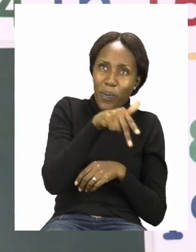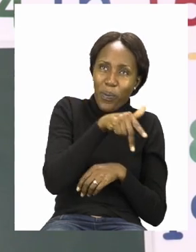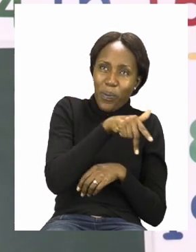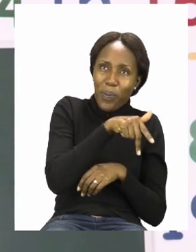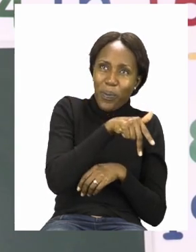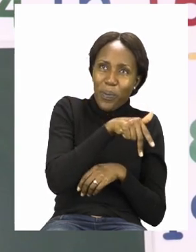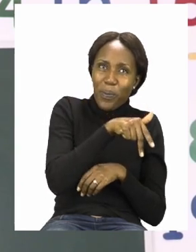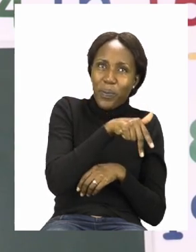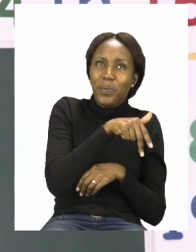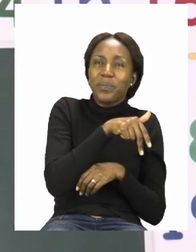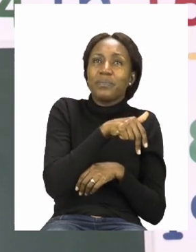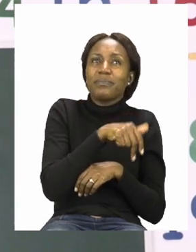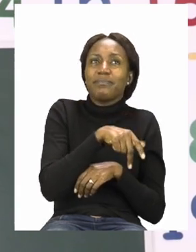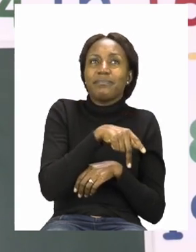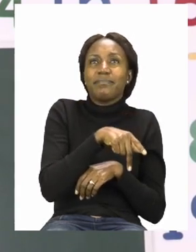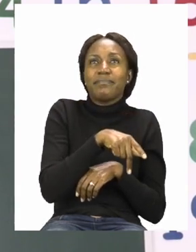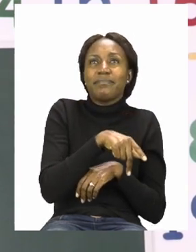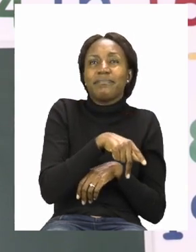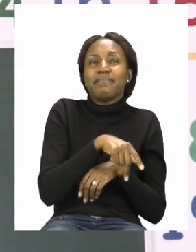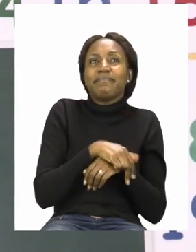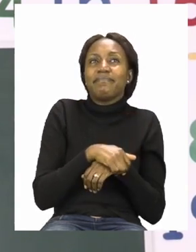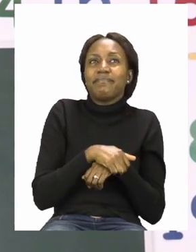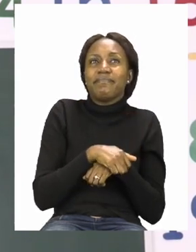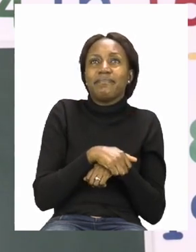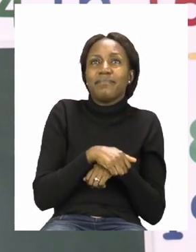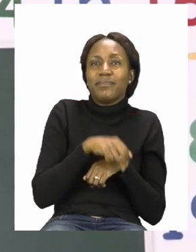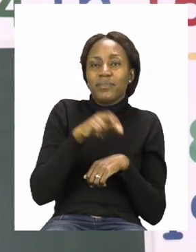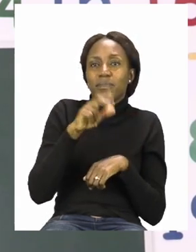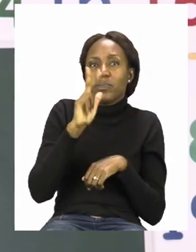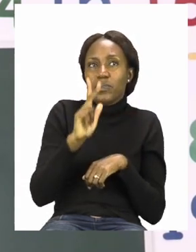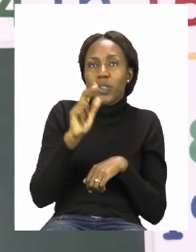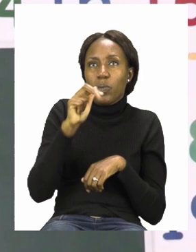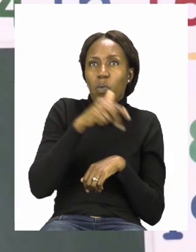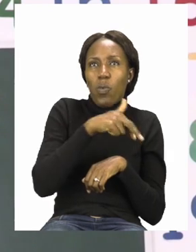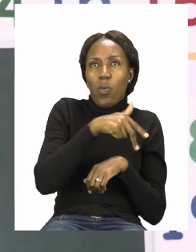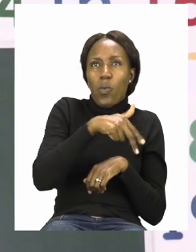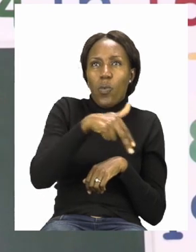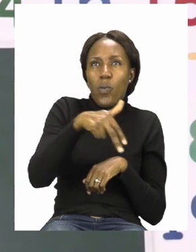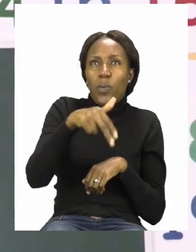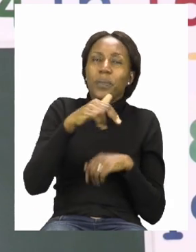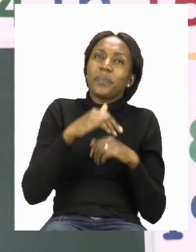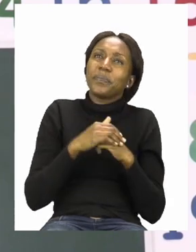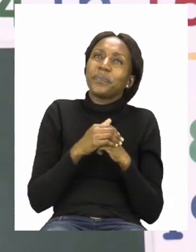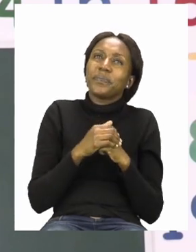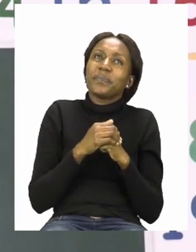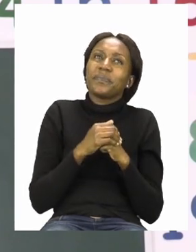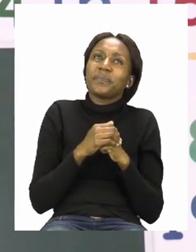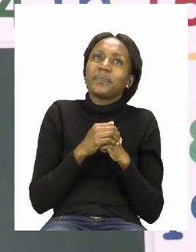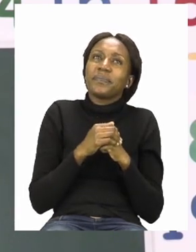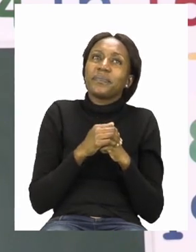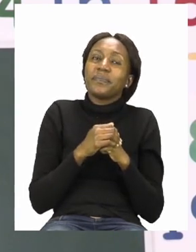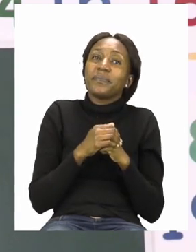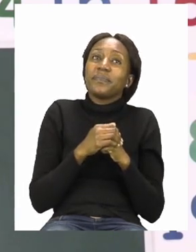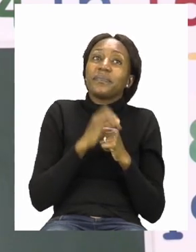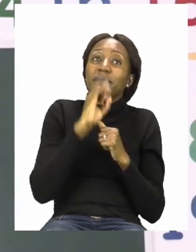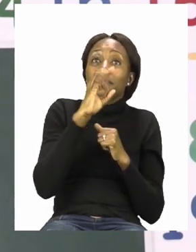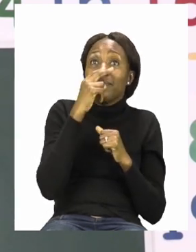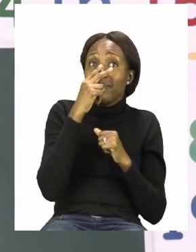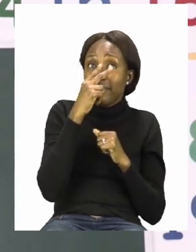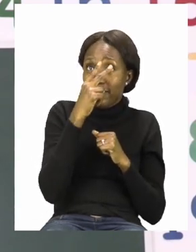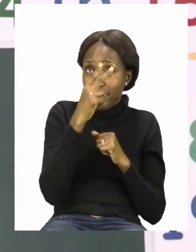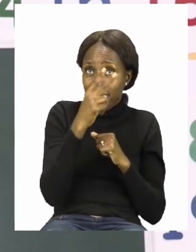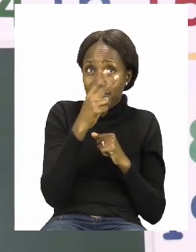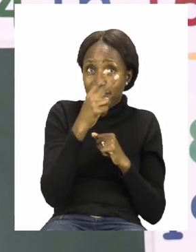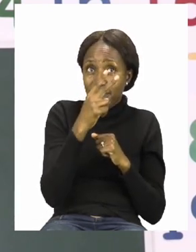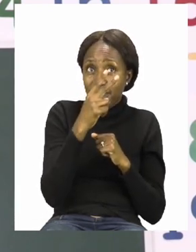Let's say that word pedestrians. Well done. So if you see this little sign